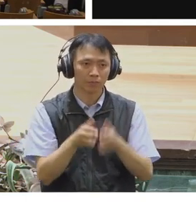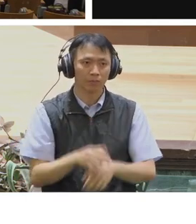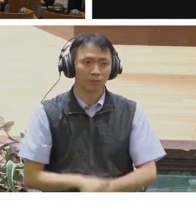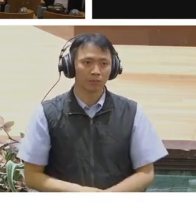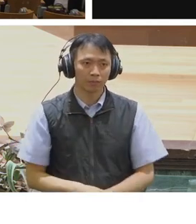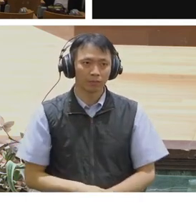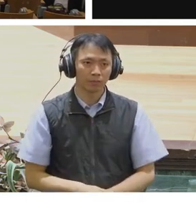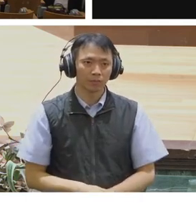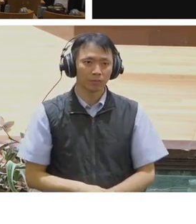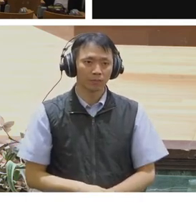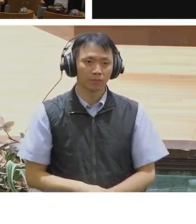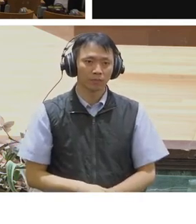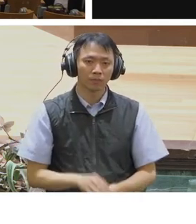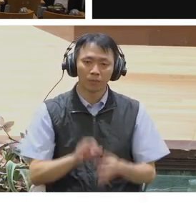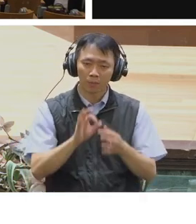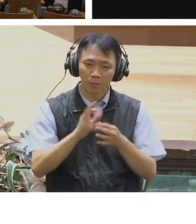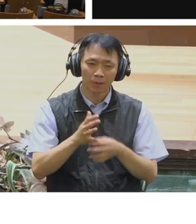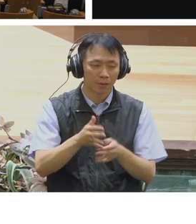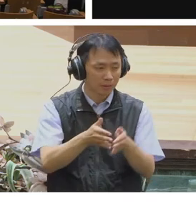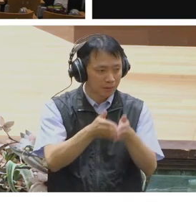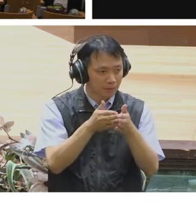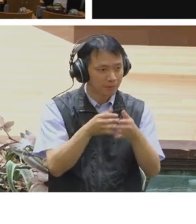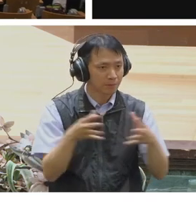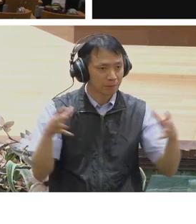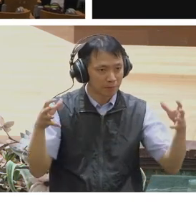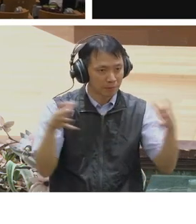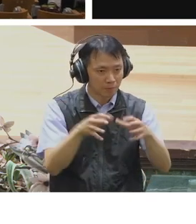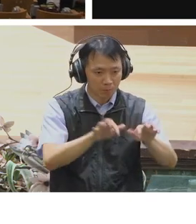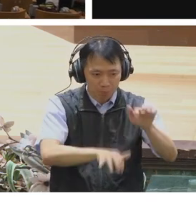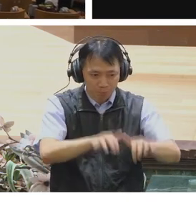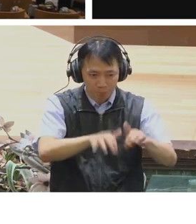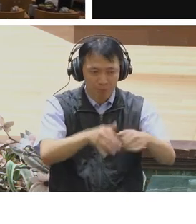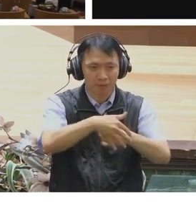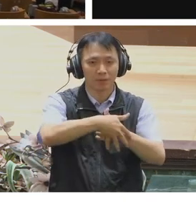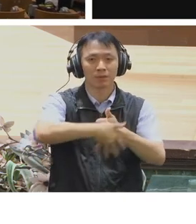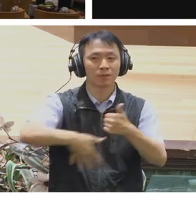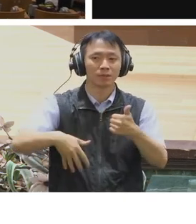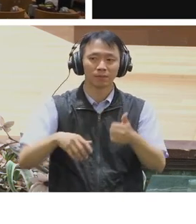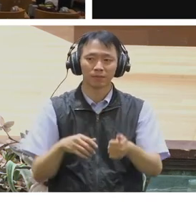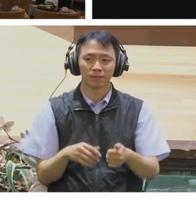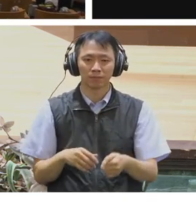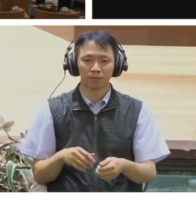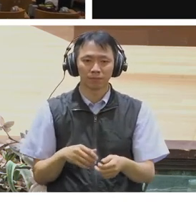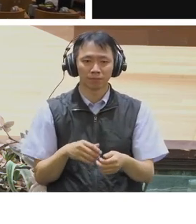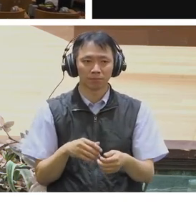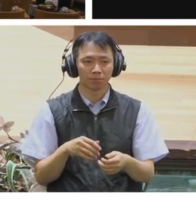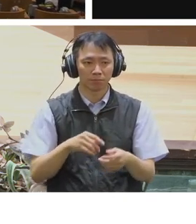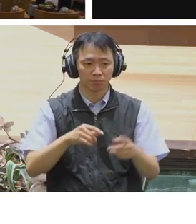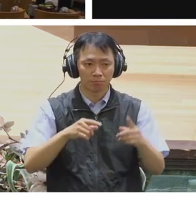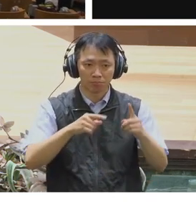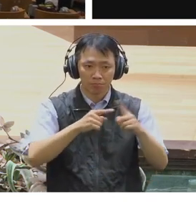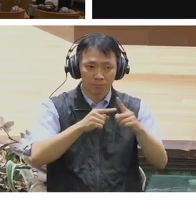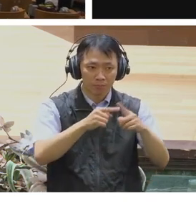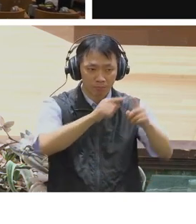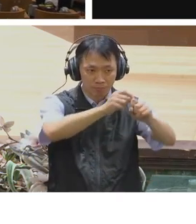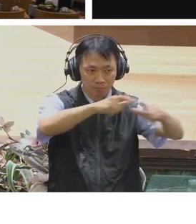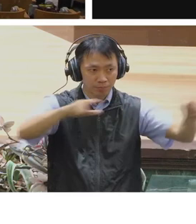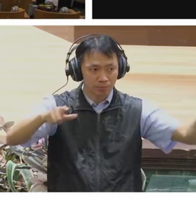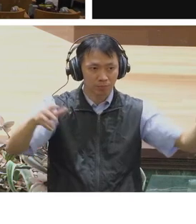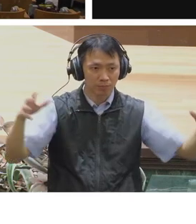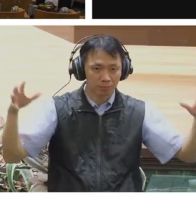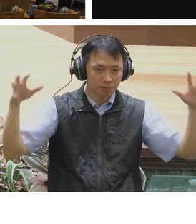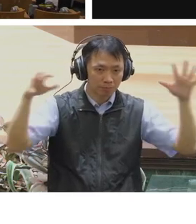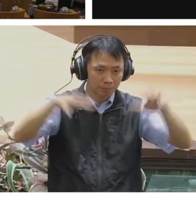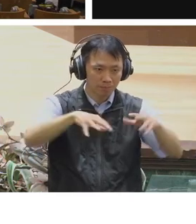maintaining notebooks that multiple data scientists from the community should also be able to run against open